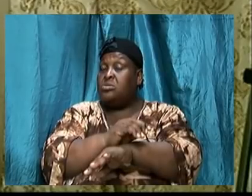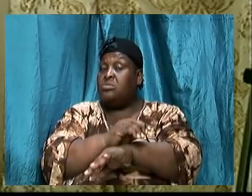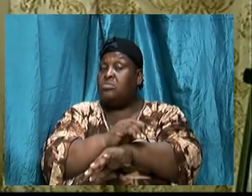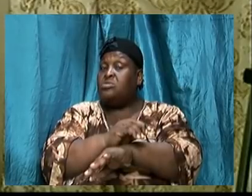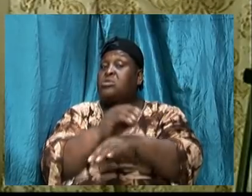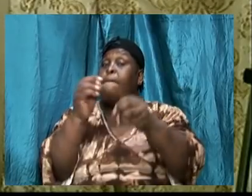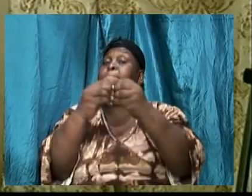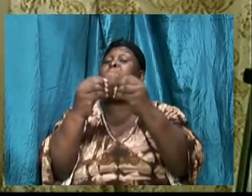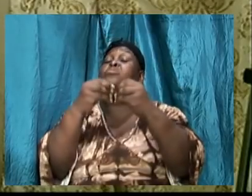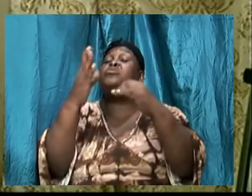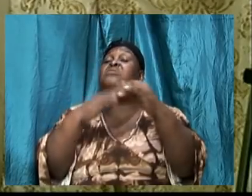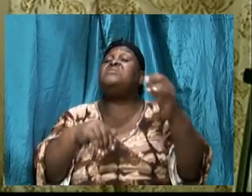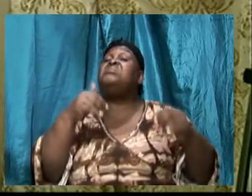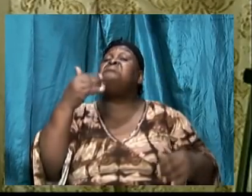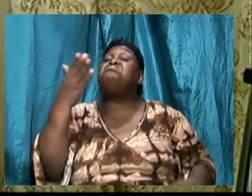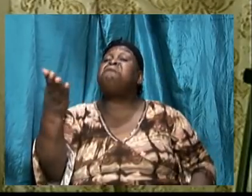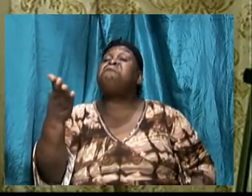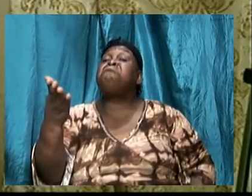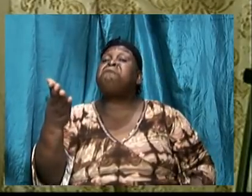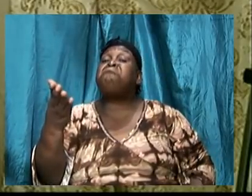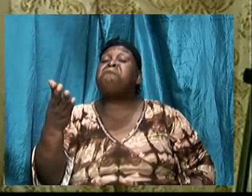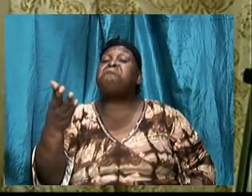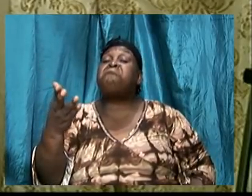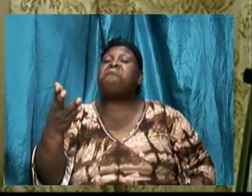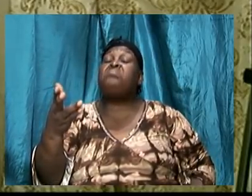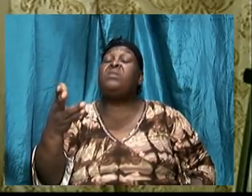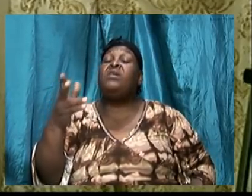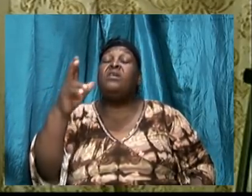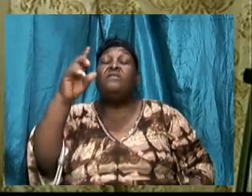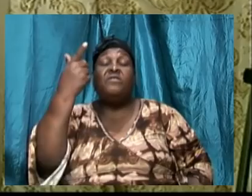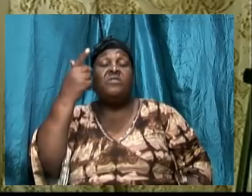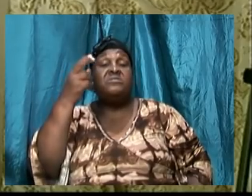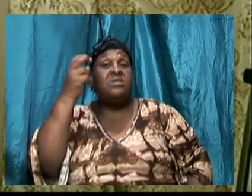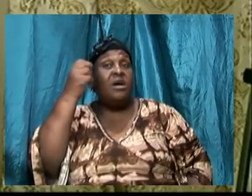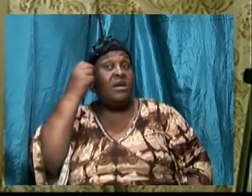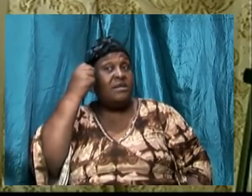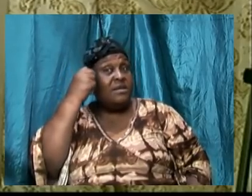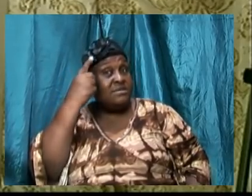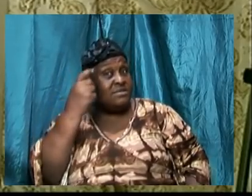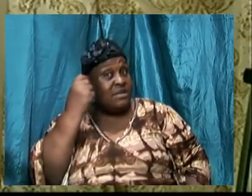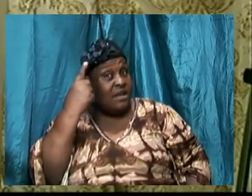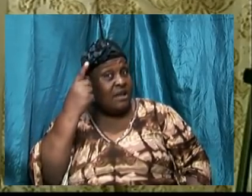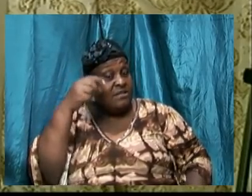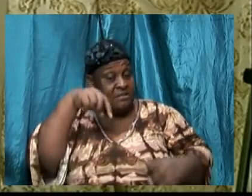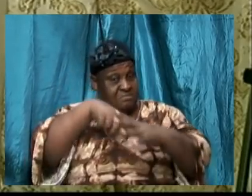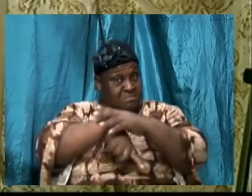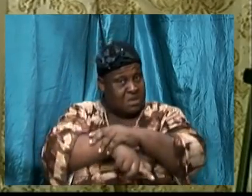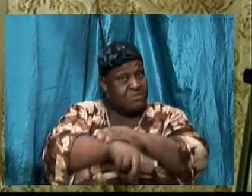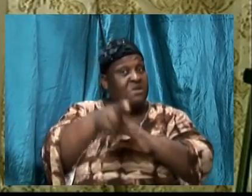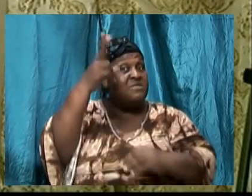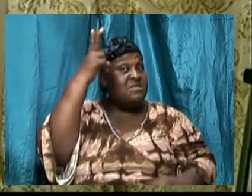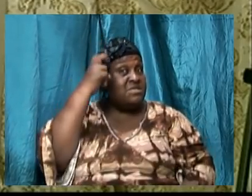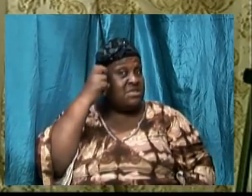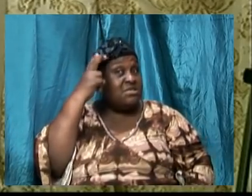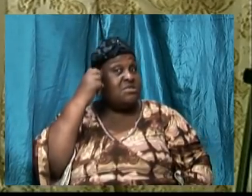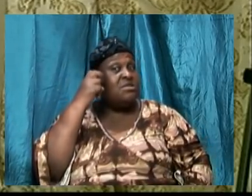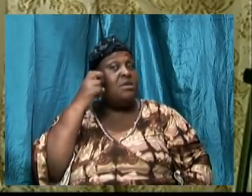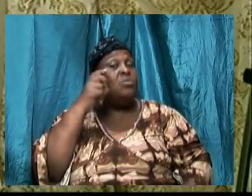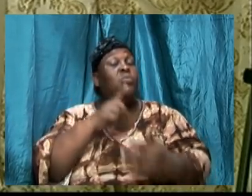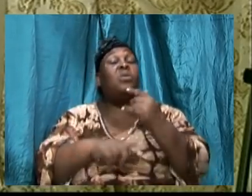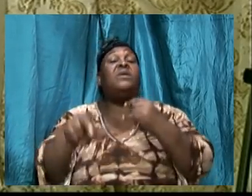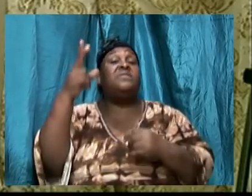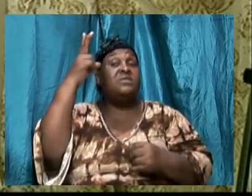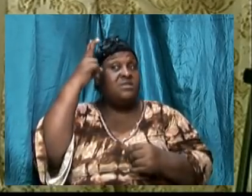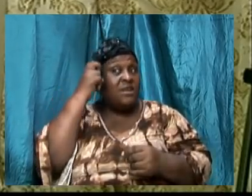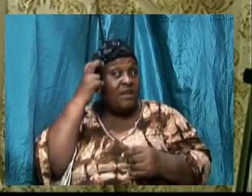understand first the depth of Satan and what he is trying to do. But we must be even clearer on the depth of the word of God and the